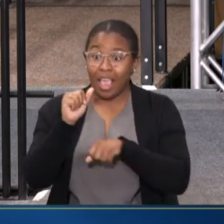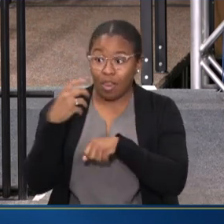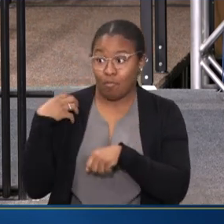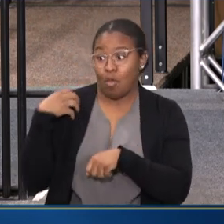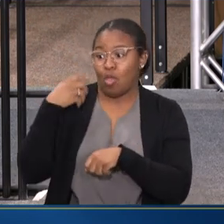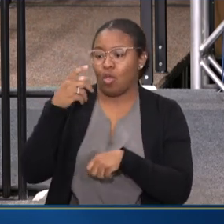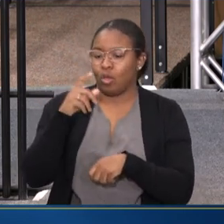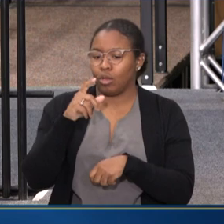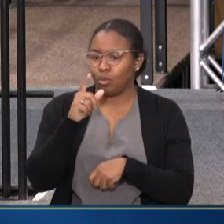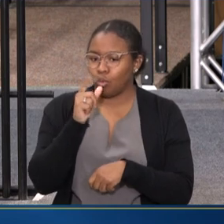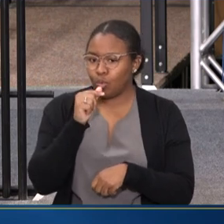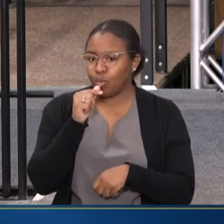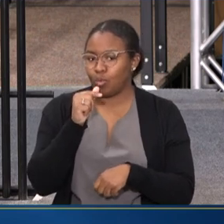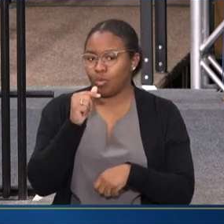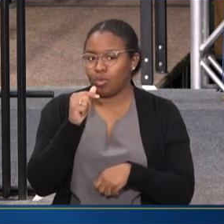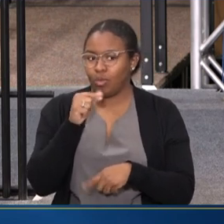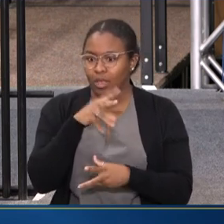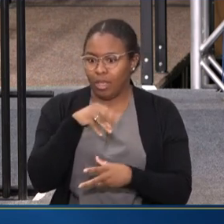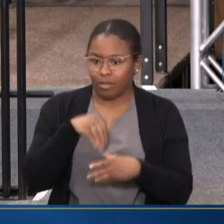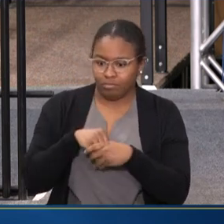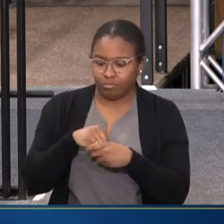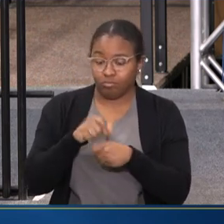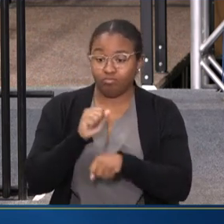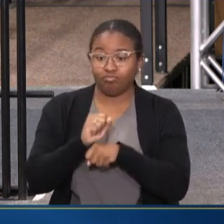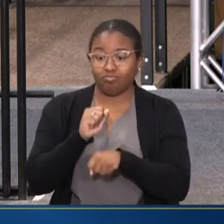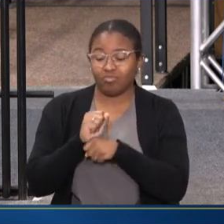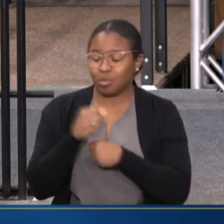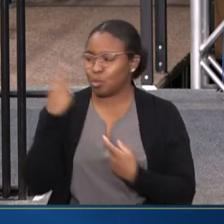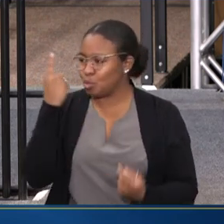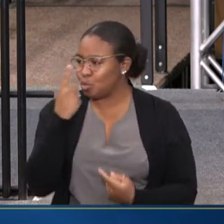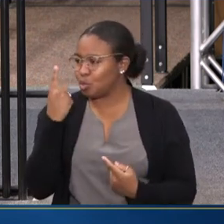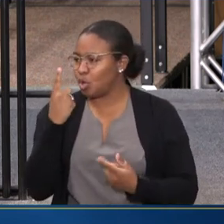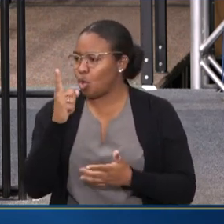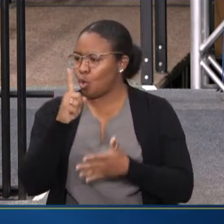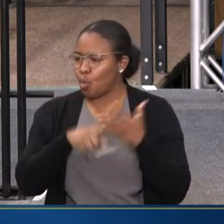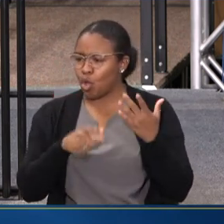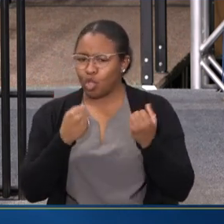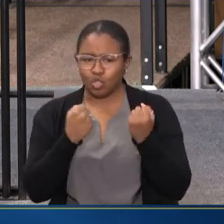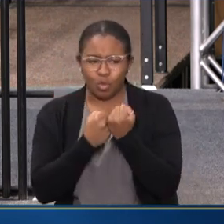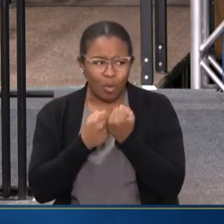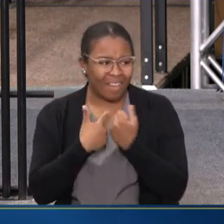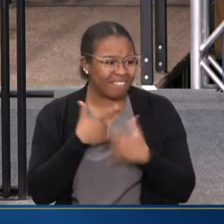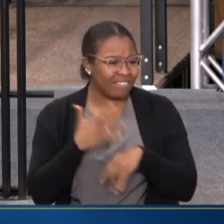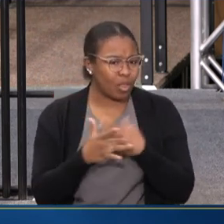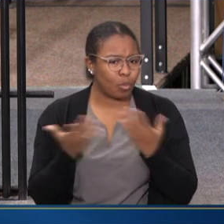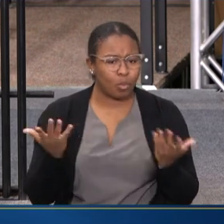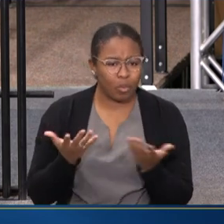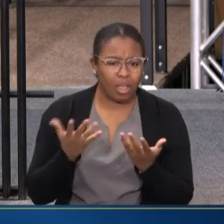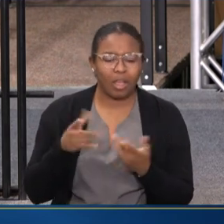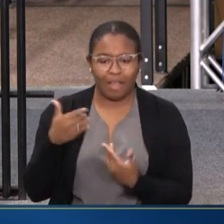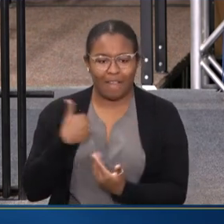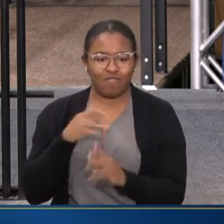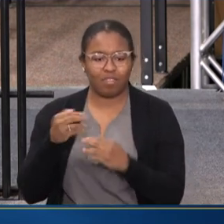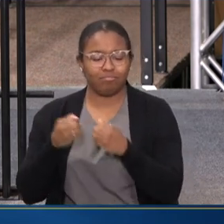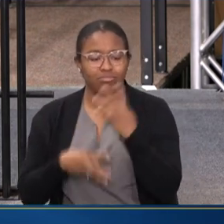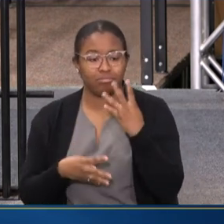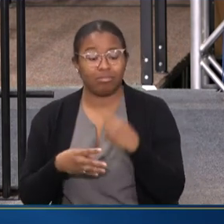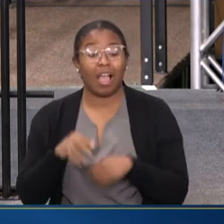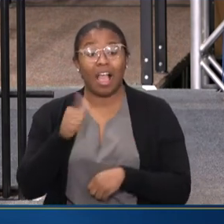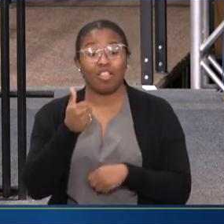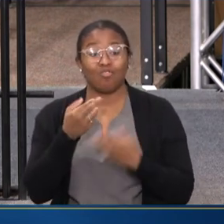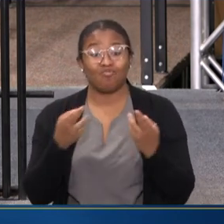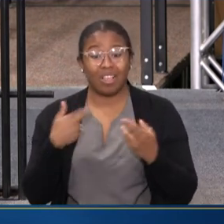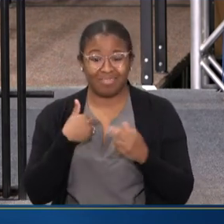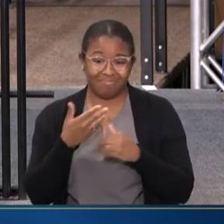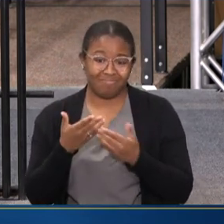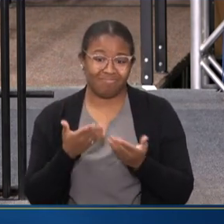WHO ARE IN THE JOB AND WONDERING WHAT SUPPORTS THEY HAVE AVAILABLE. TWO OTHER RESOURCES I WOULD MENTION